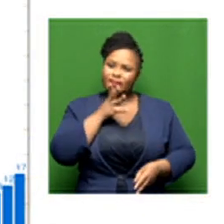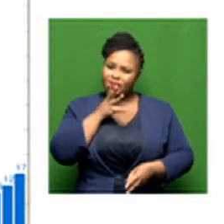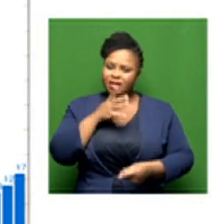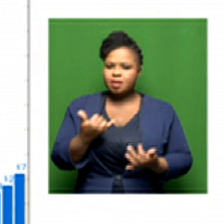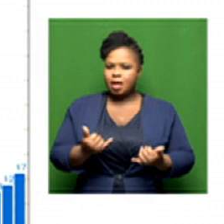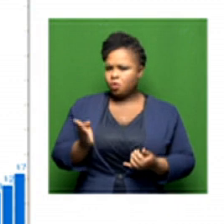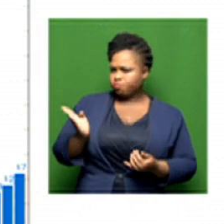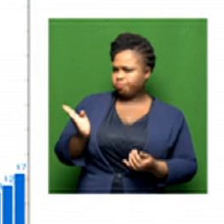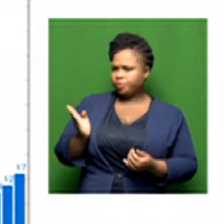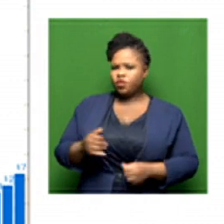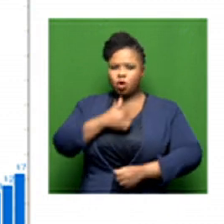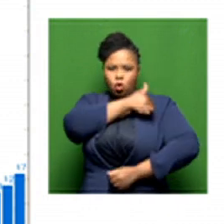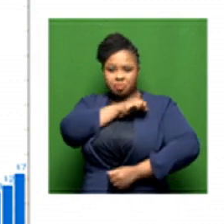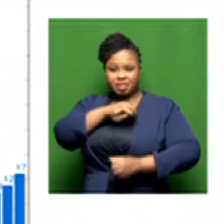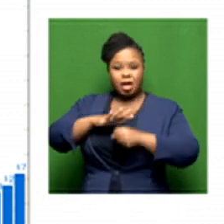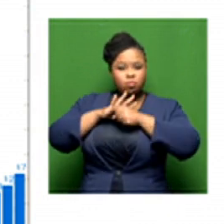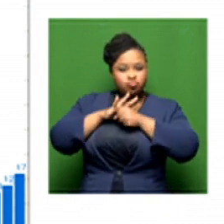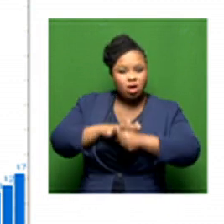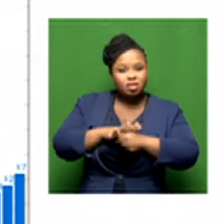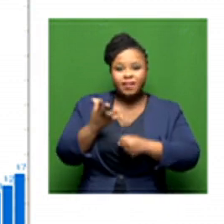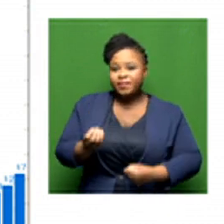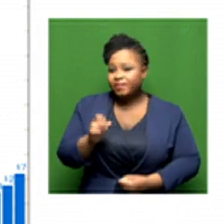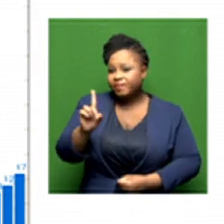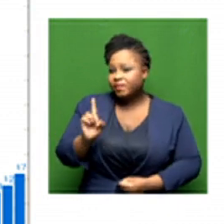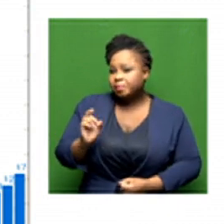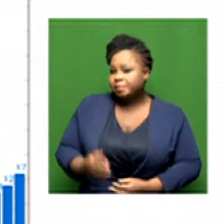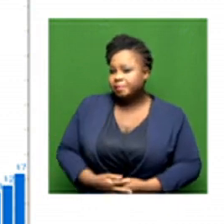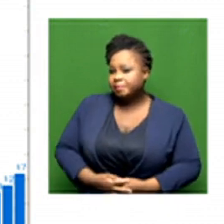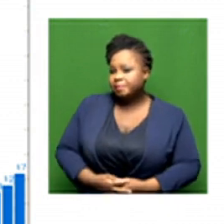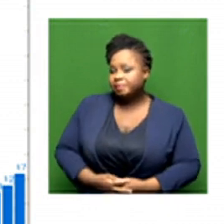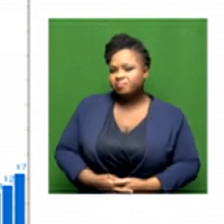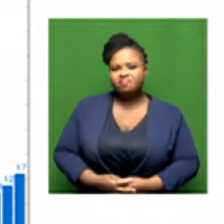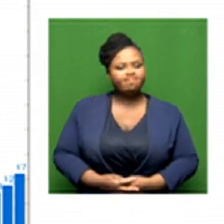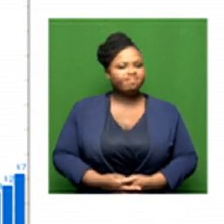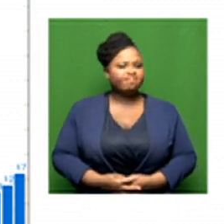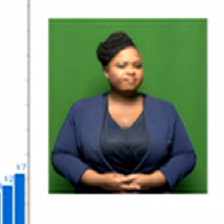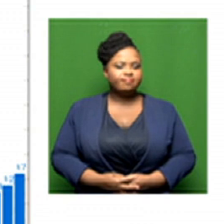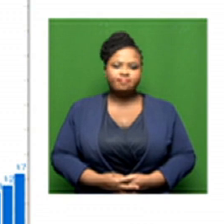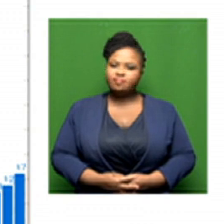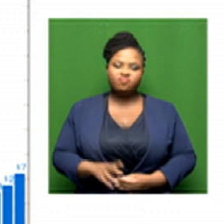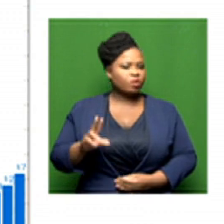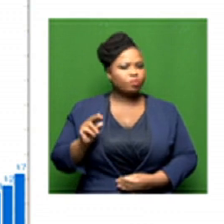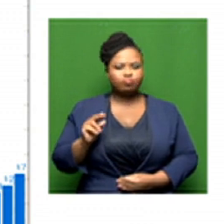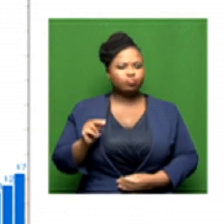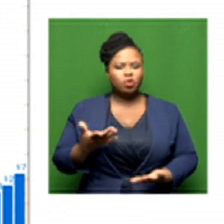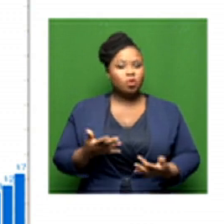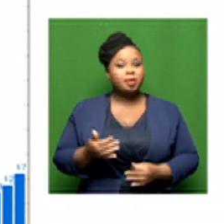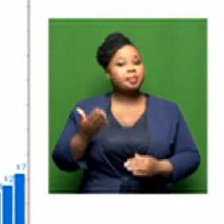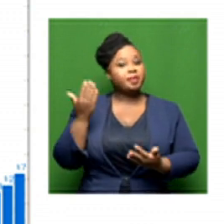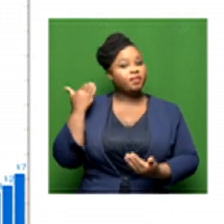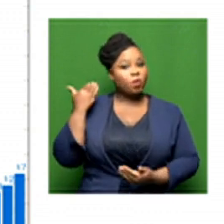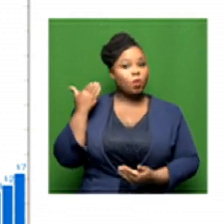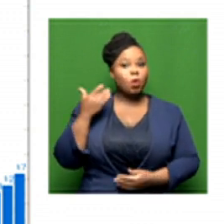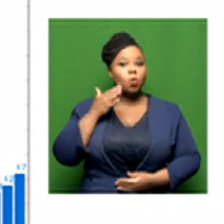under any sort of pressure yet? So I don't think they're quite under the same pressures that we were